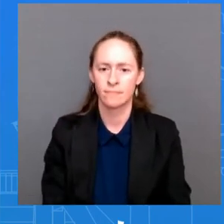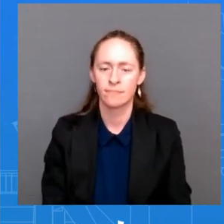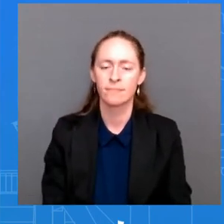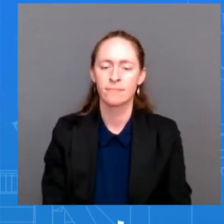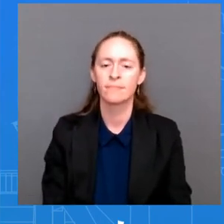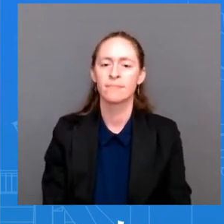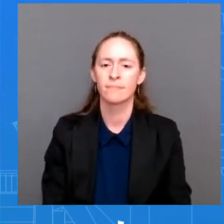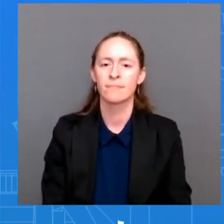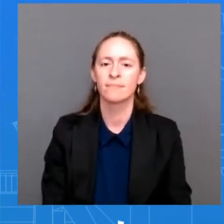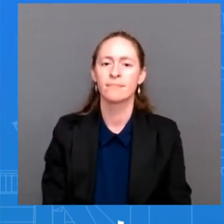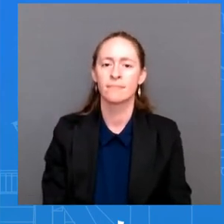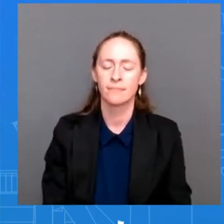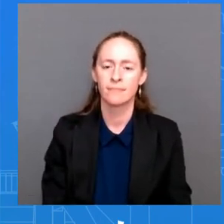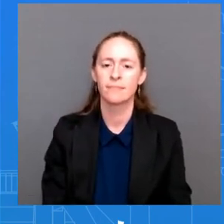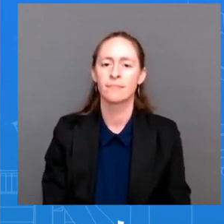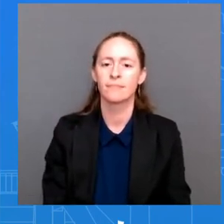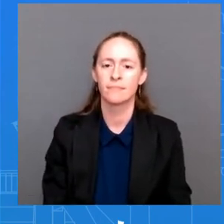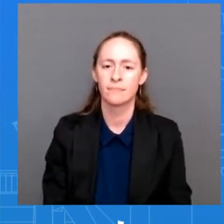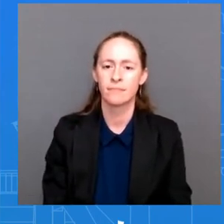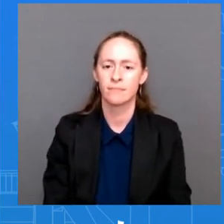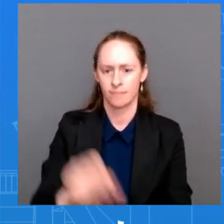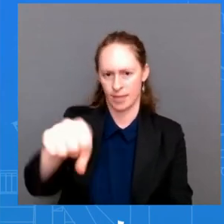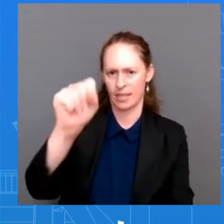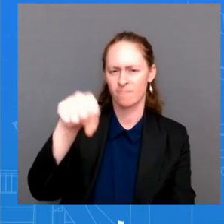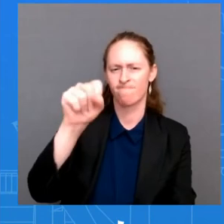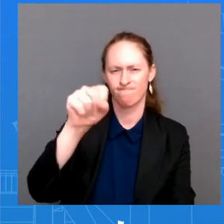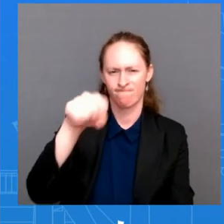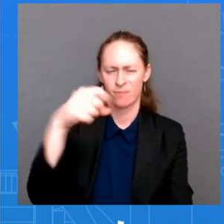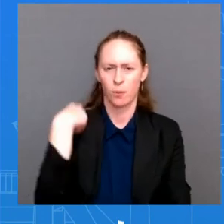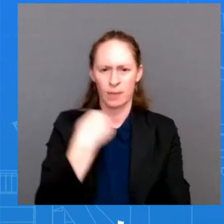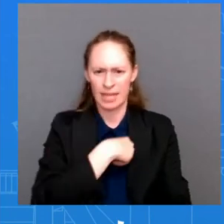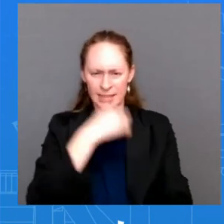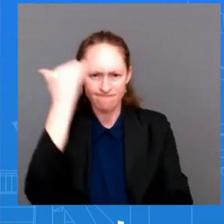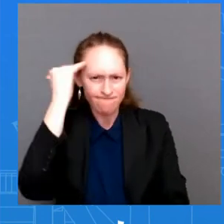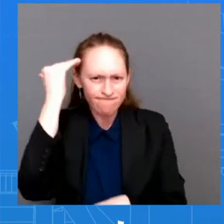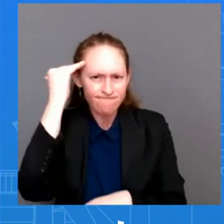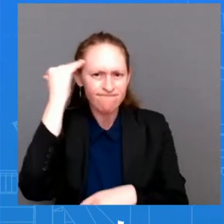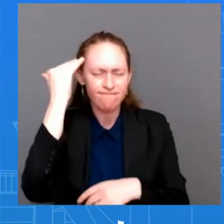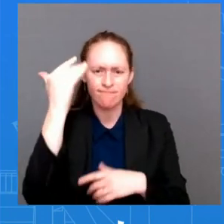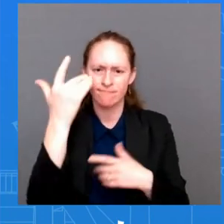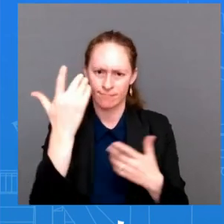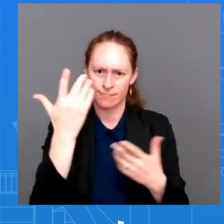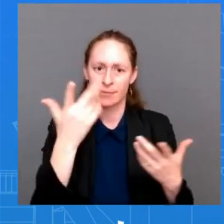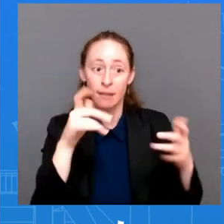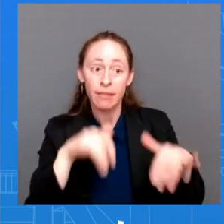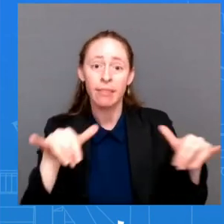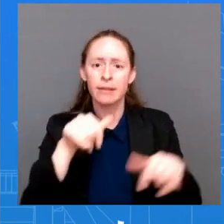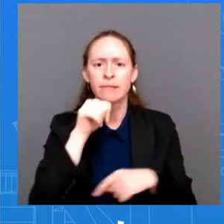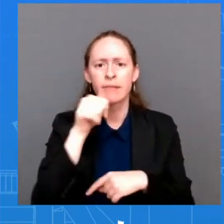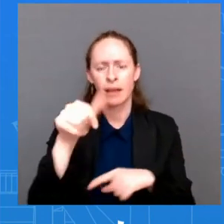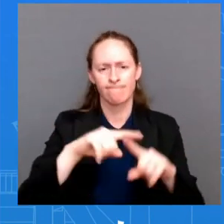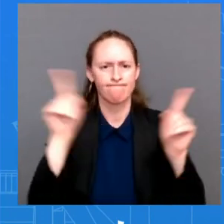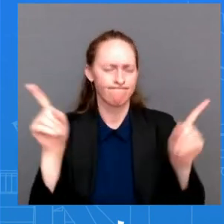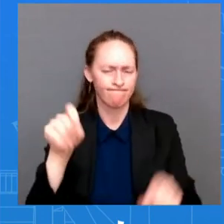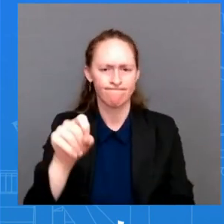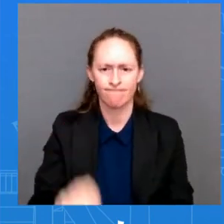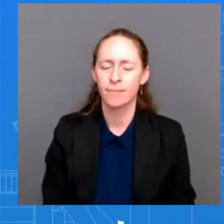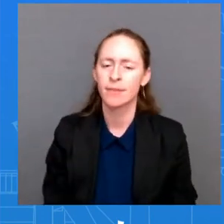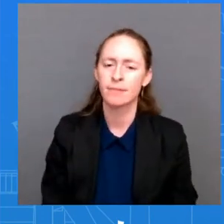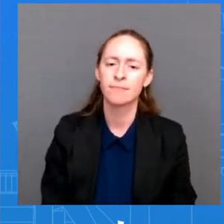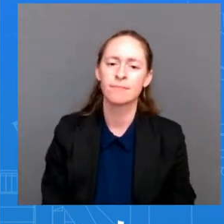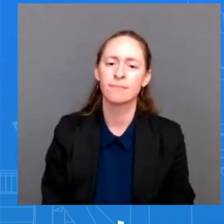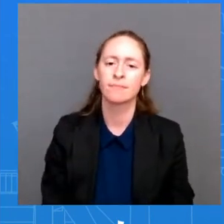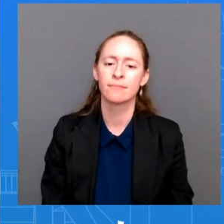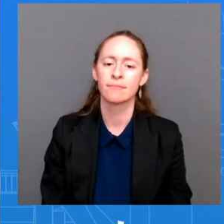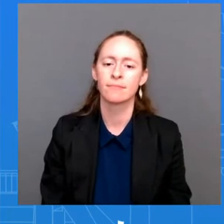of you the last couple of days uh during his uh during his his his uh bout with covid uh and so it again this is not